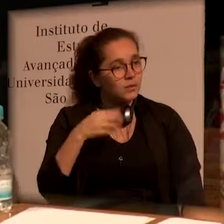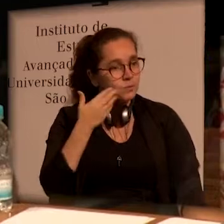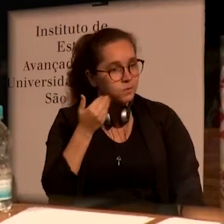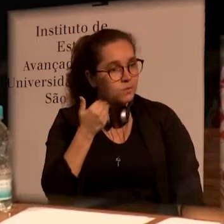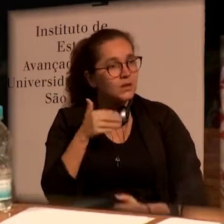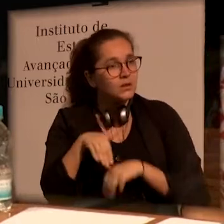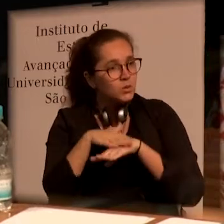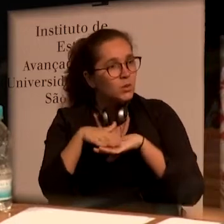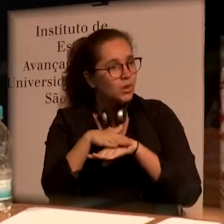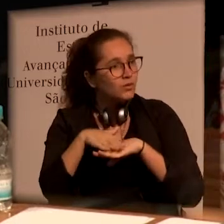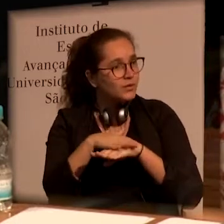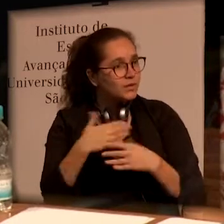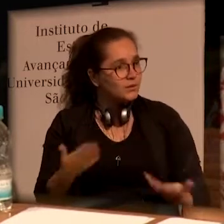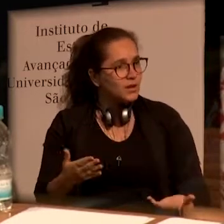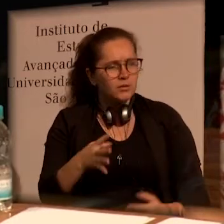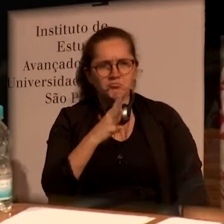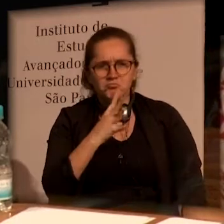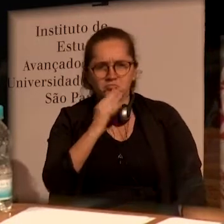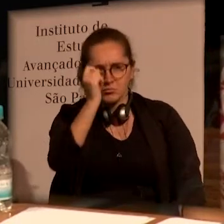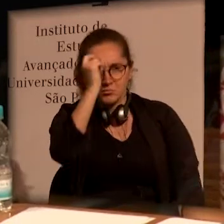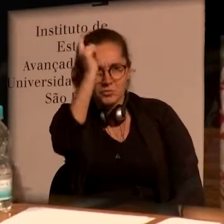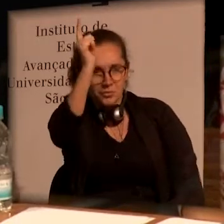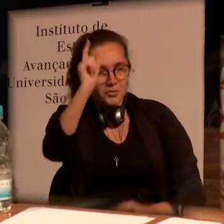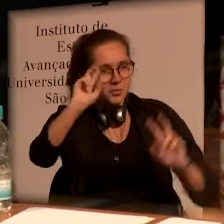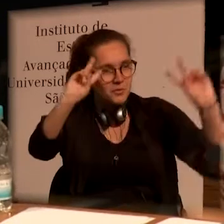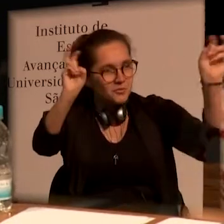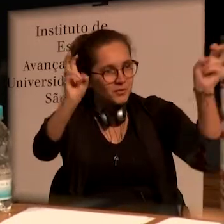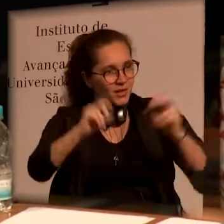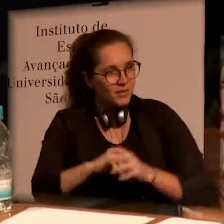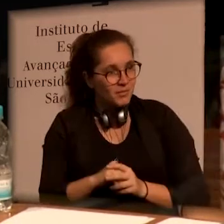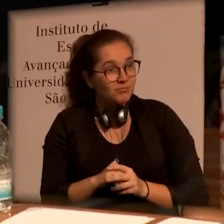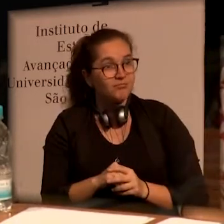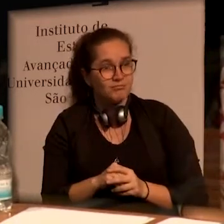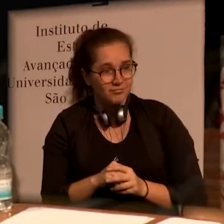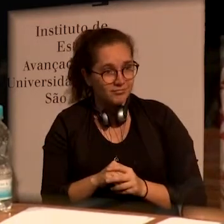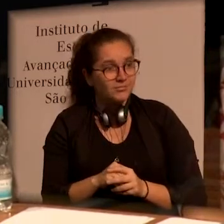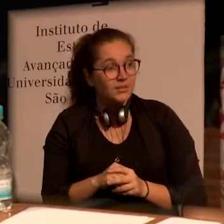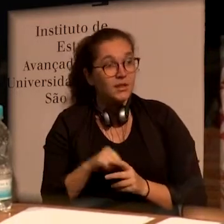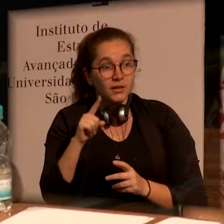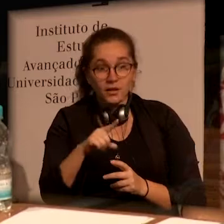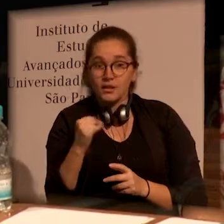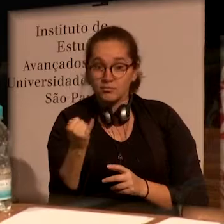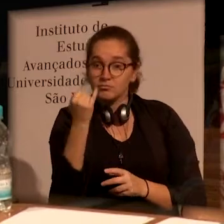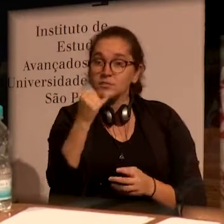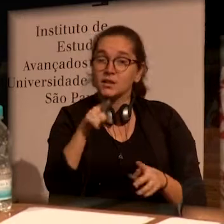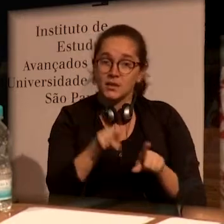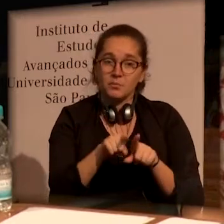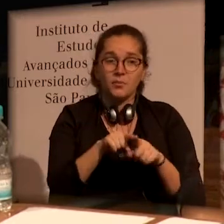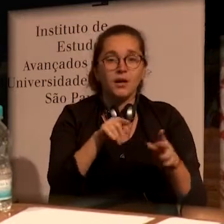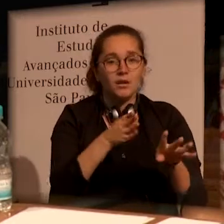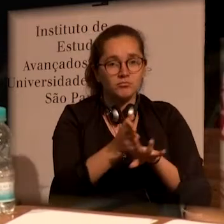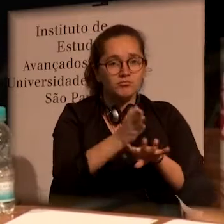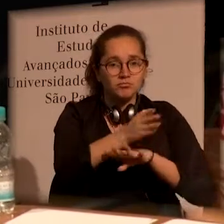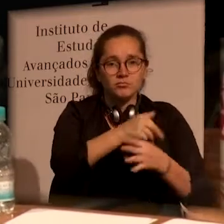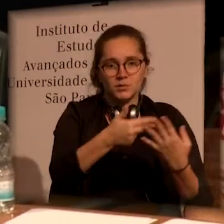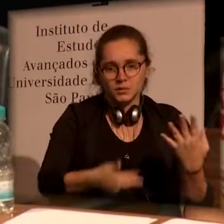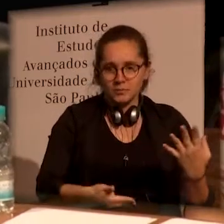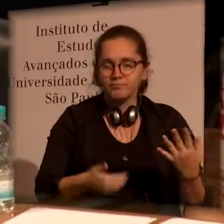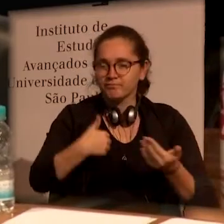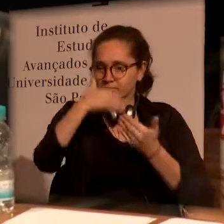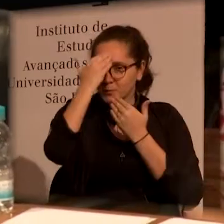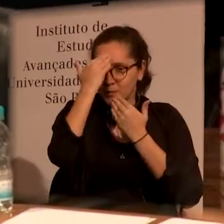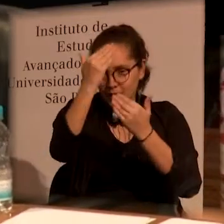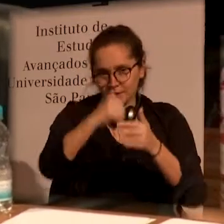place at the School of Medicine so that we can address a subject which is by definition, multidisciplinary.